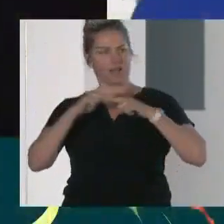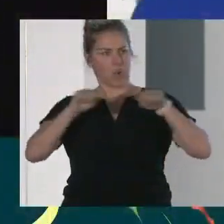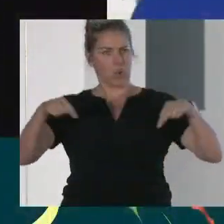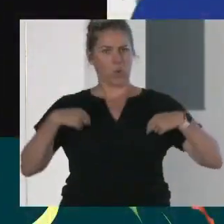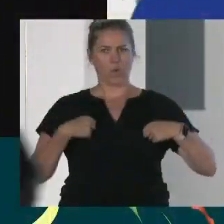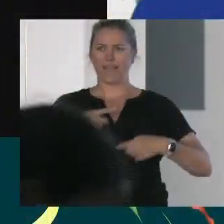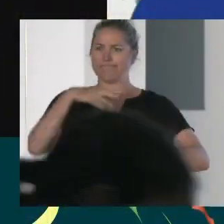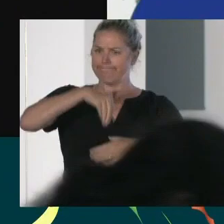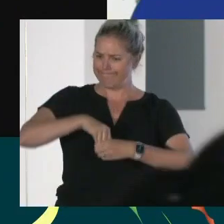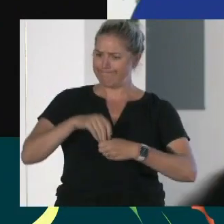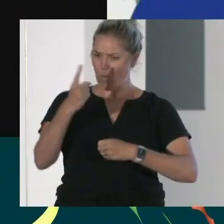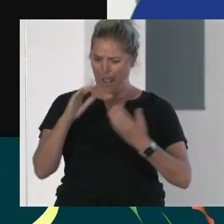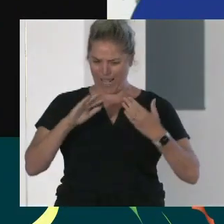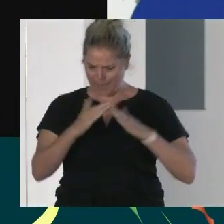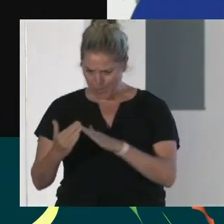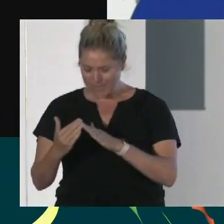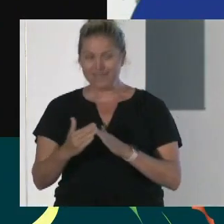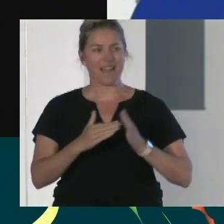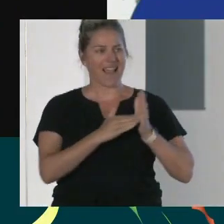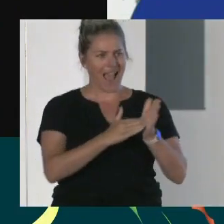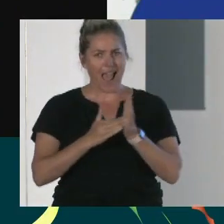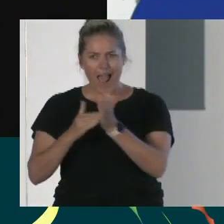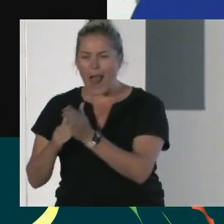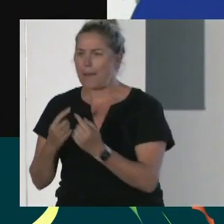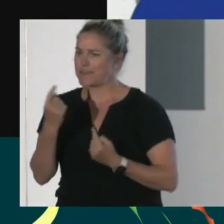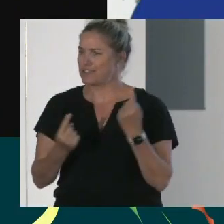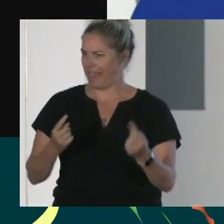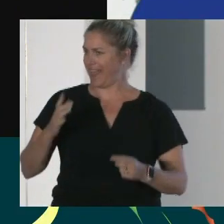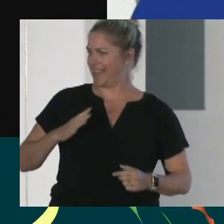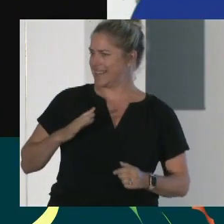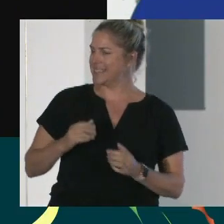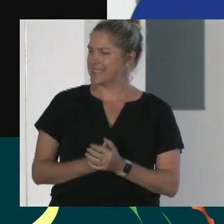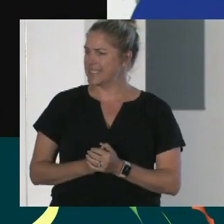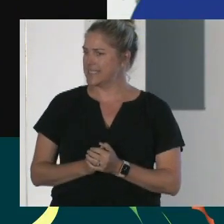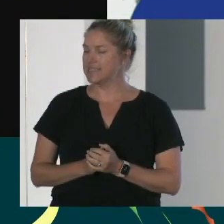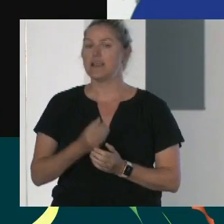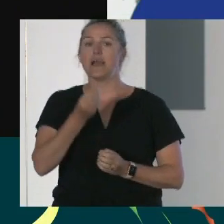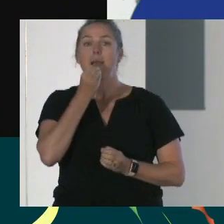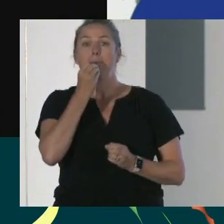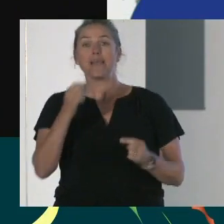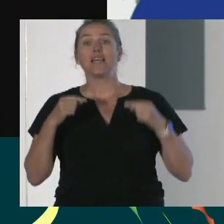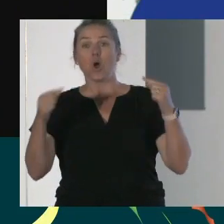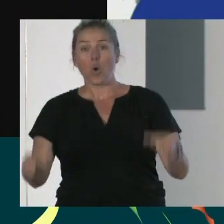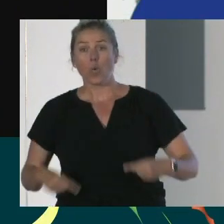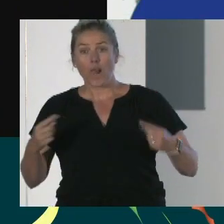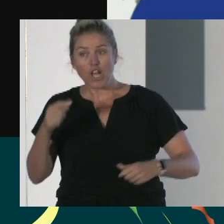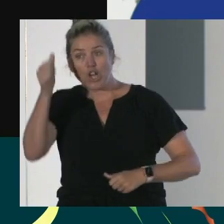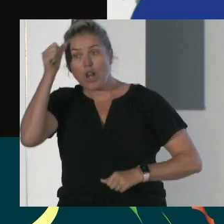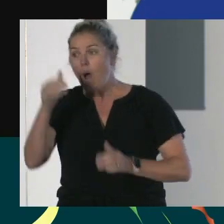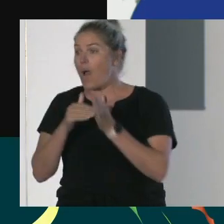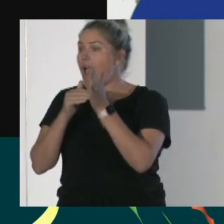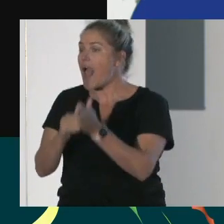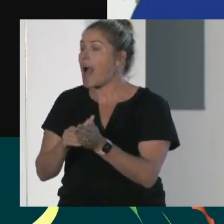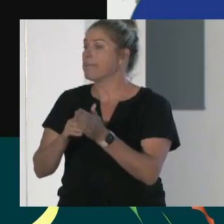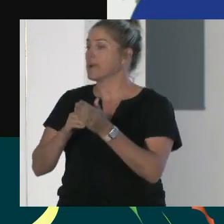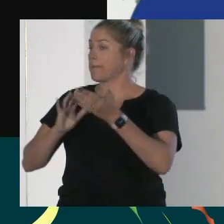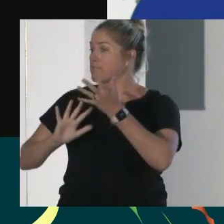need. And we've seen that Meals on Wheels services were helping out during the bushfires, the floods,